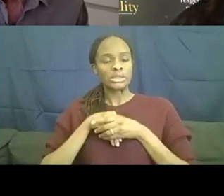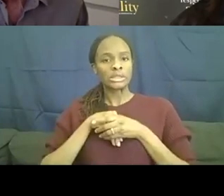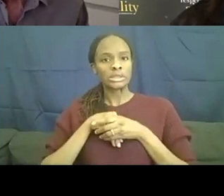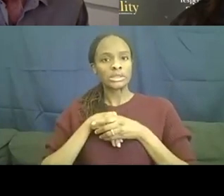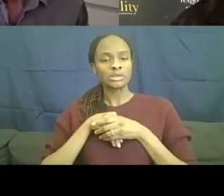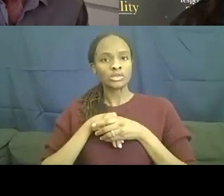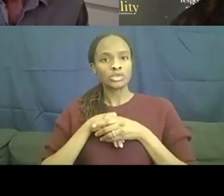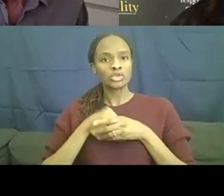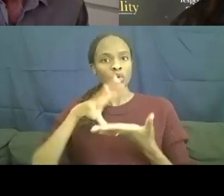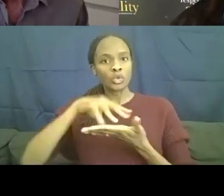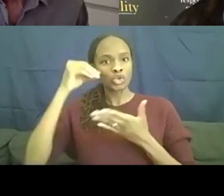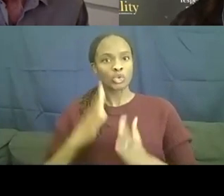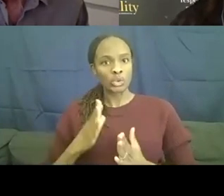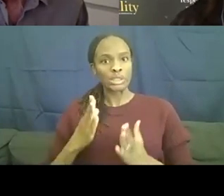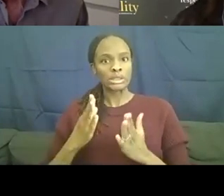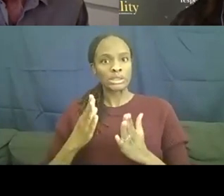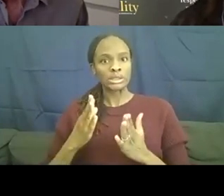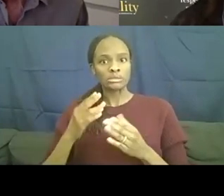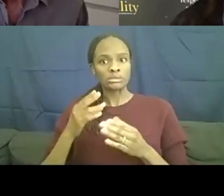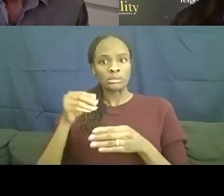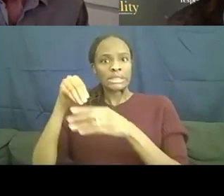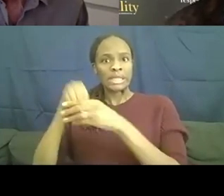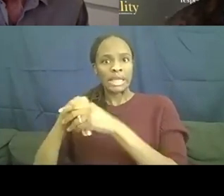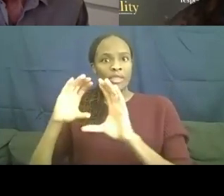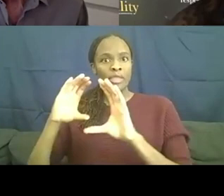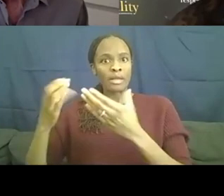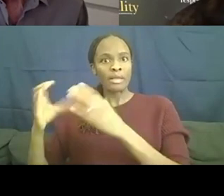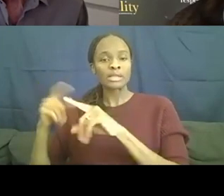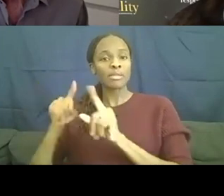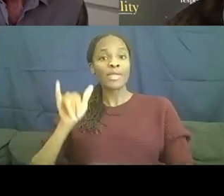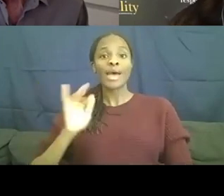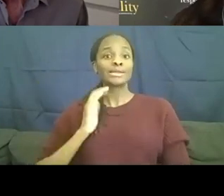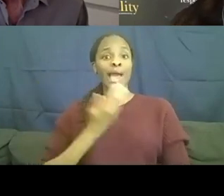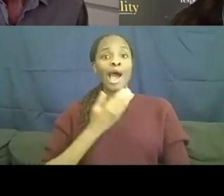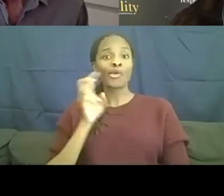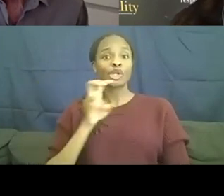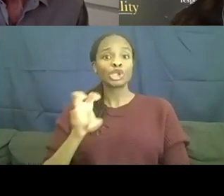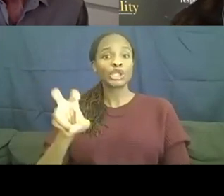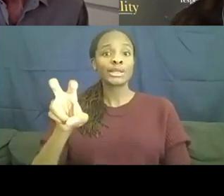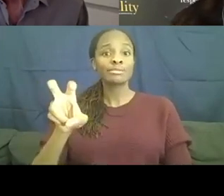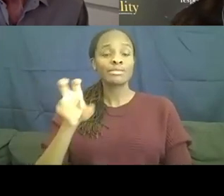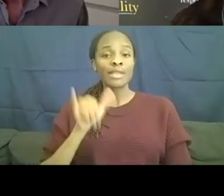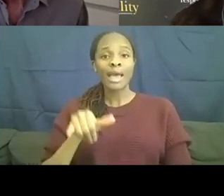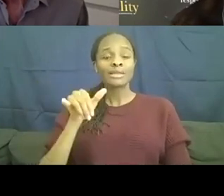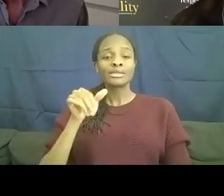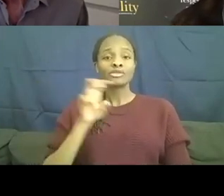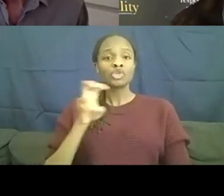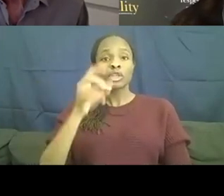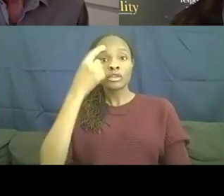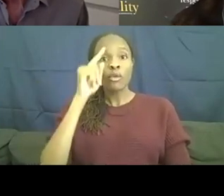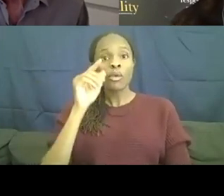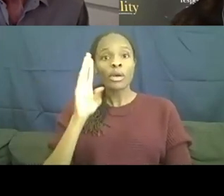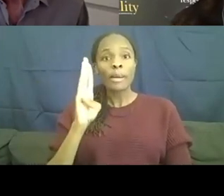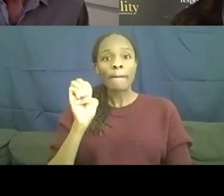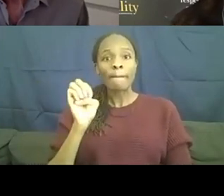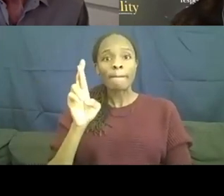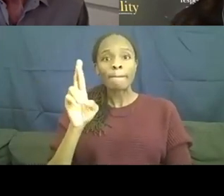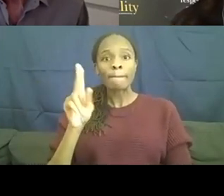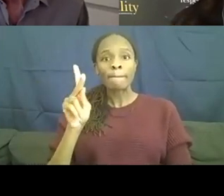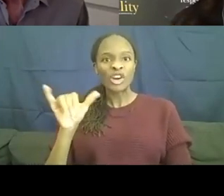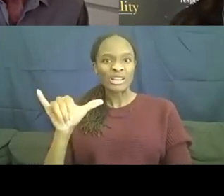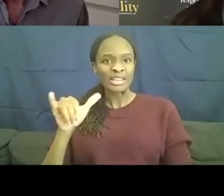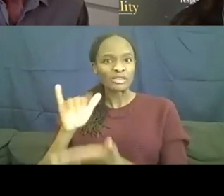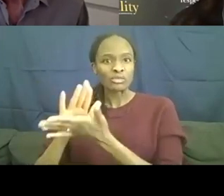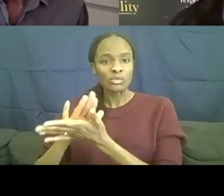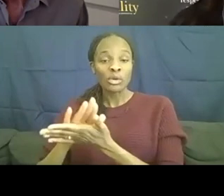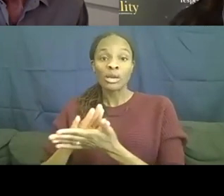but that is, that's our journey. And that's Berkeley's journey and we can do it. And, you know, there've been